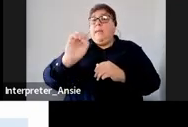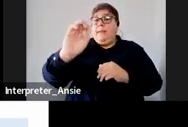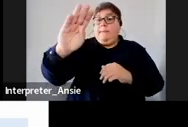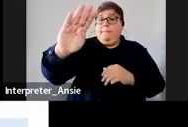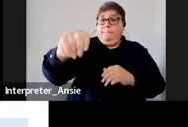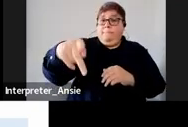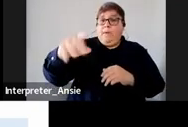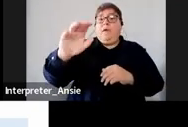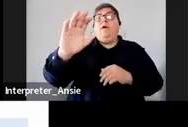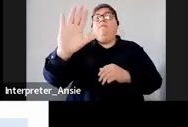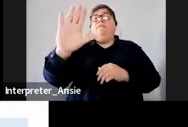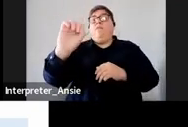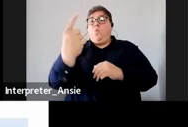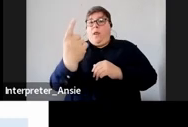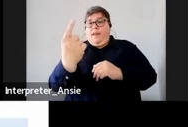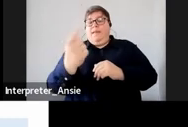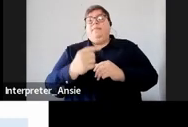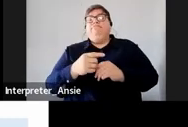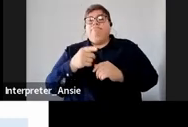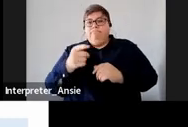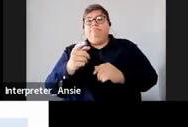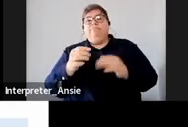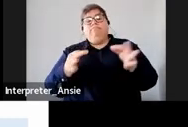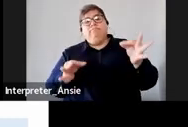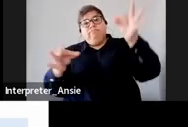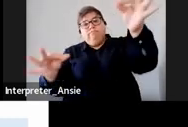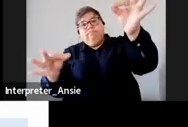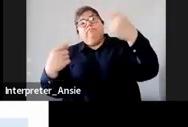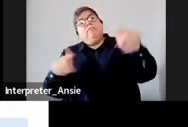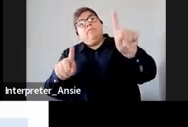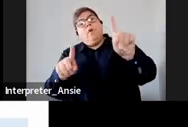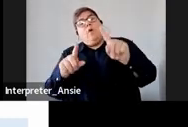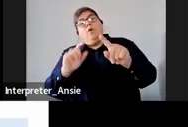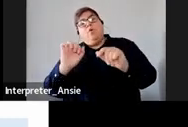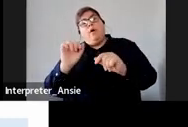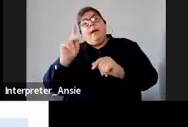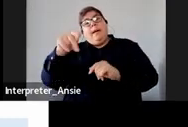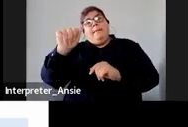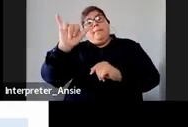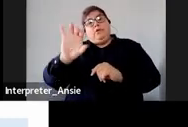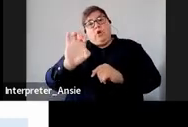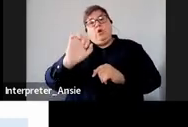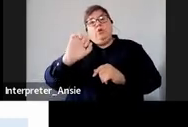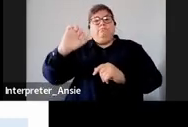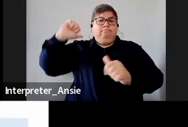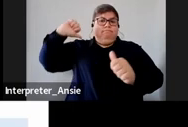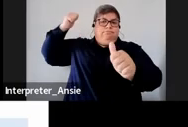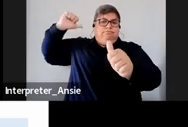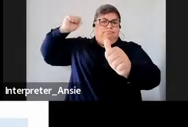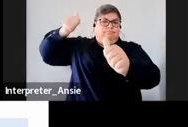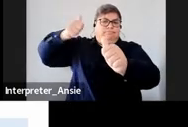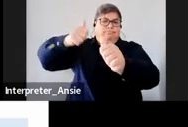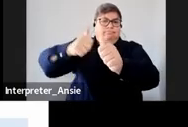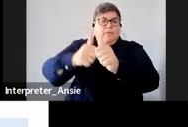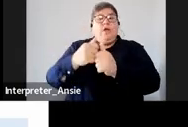501 EMP 501 is a compilation of the pay you earn monthly returns which are EMP 201